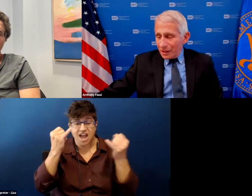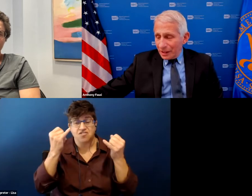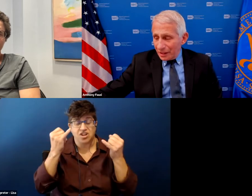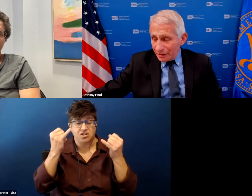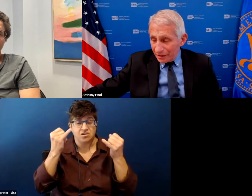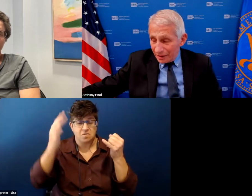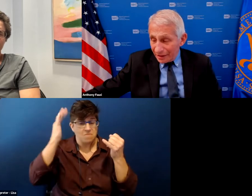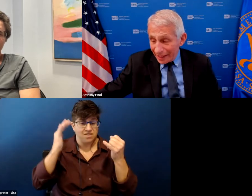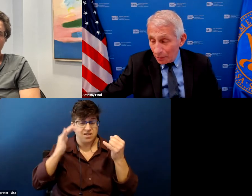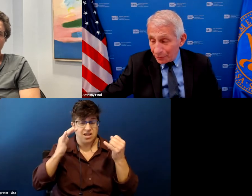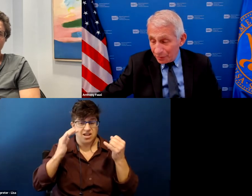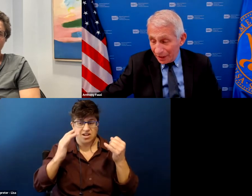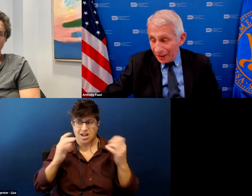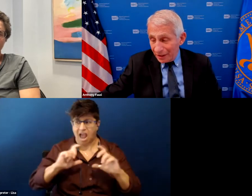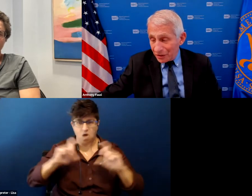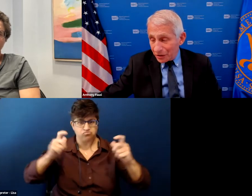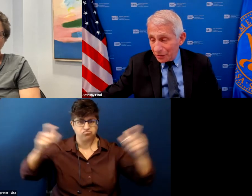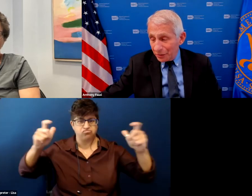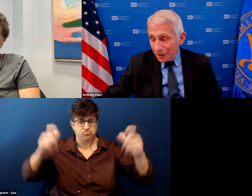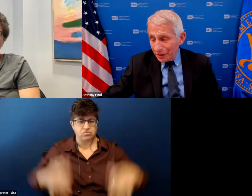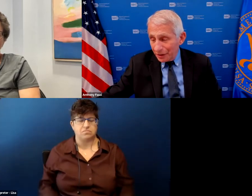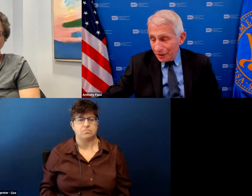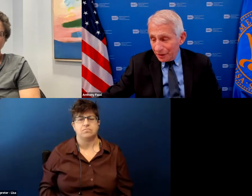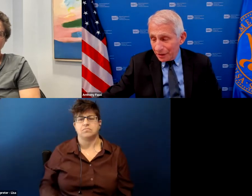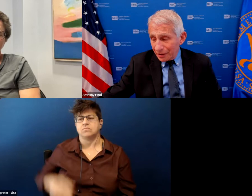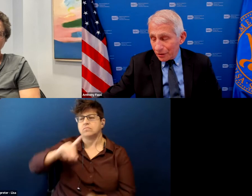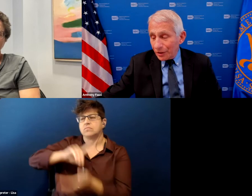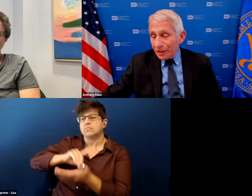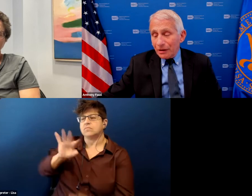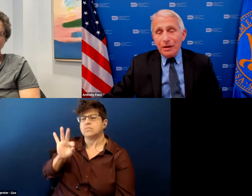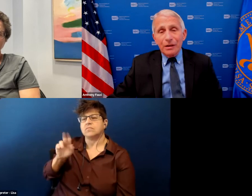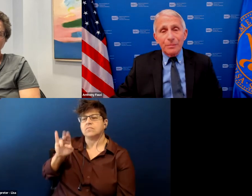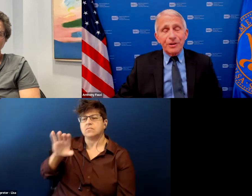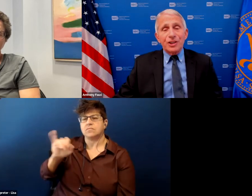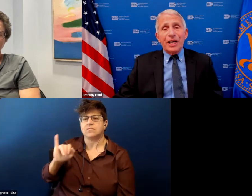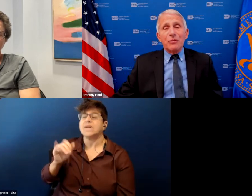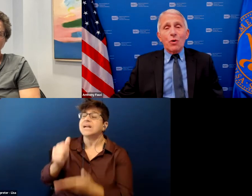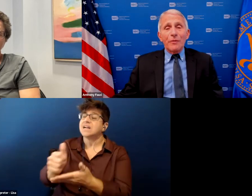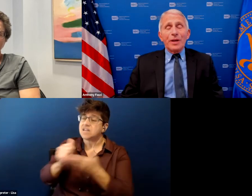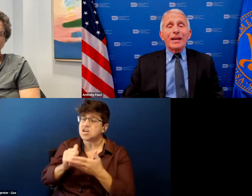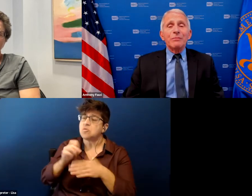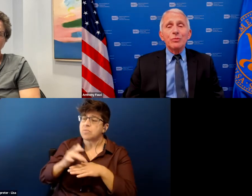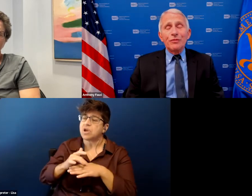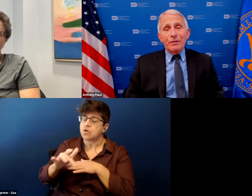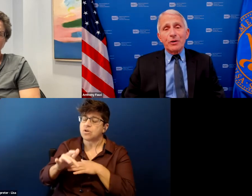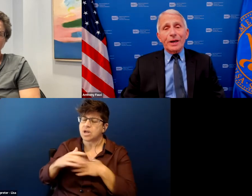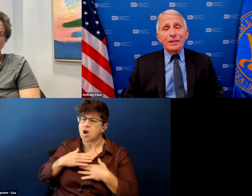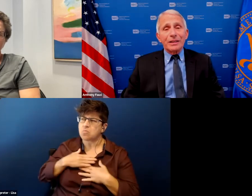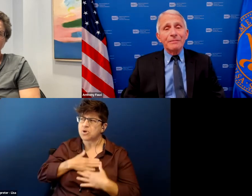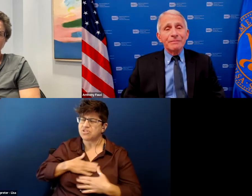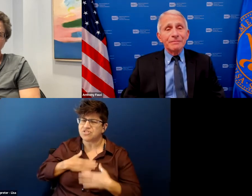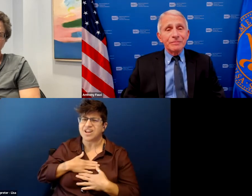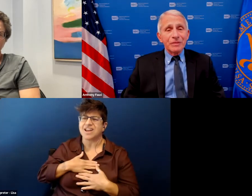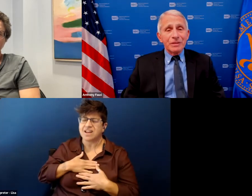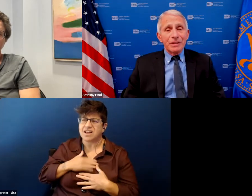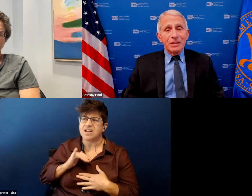it it helped me to early on appreciate why we had to move very quickly